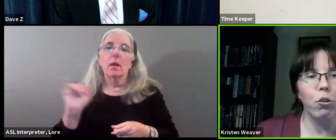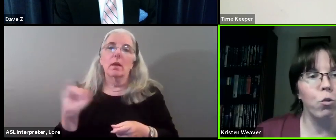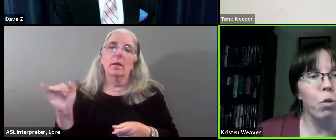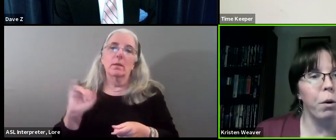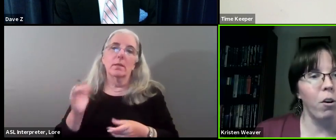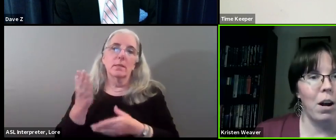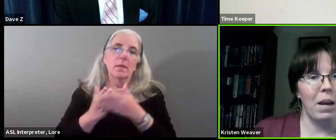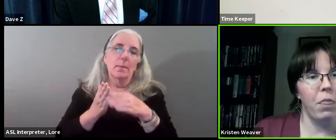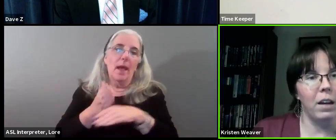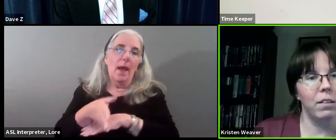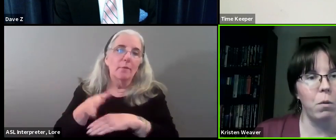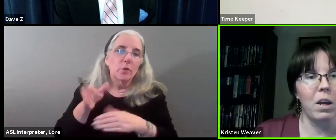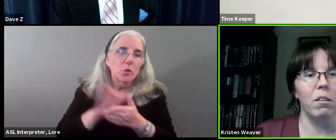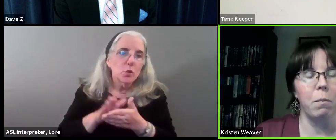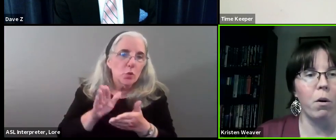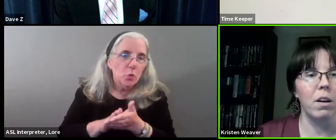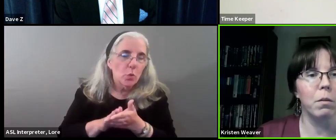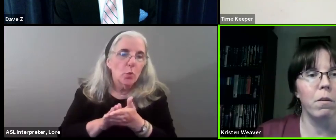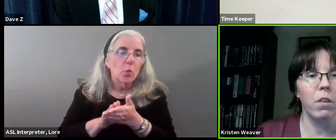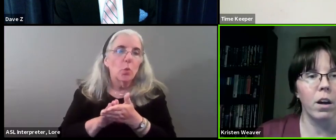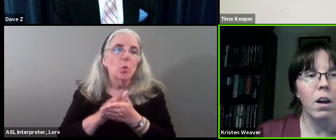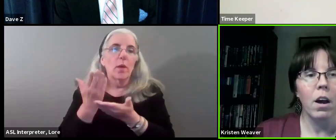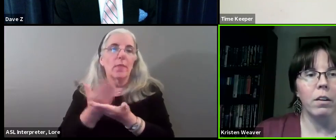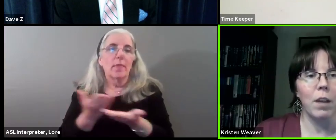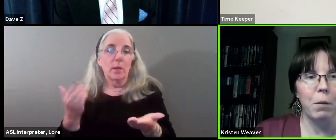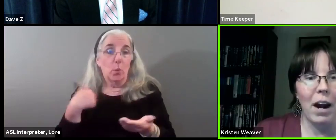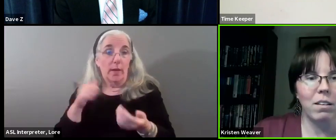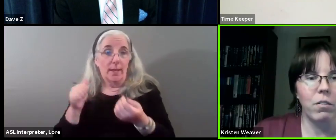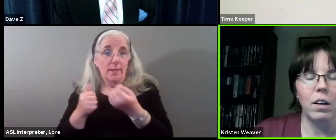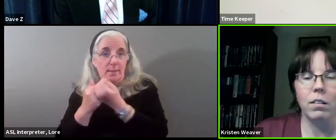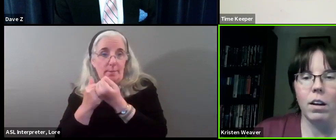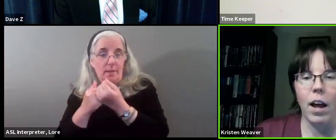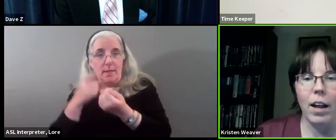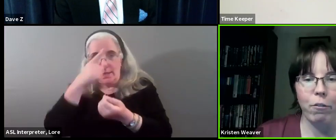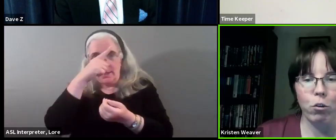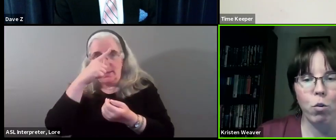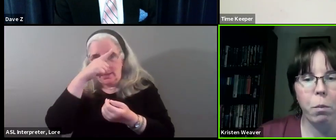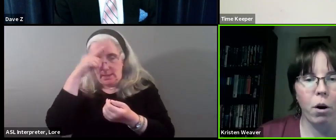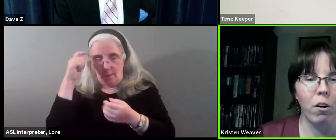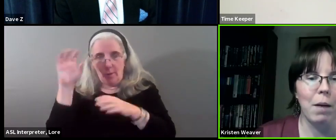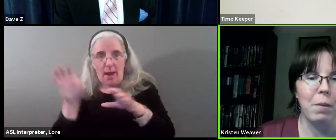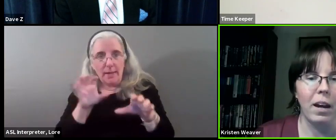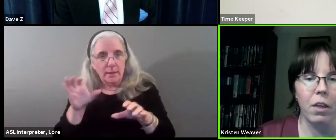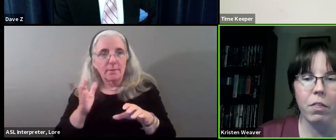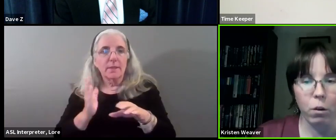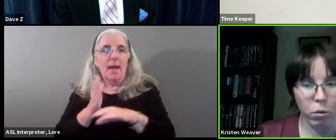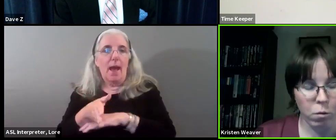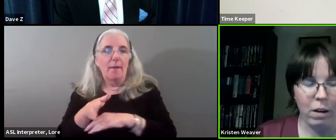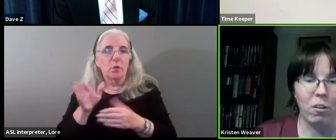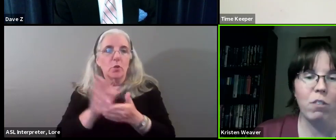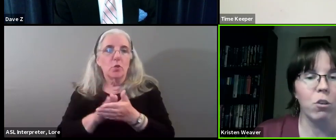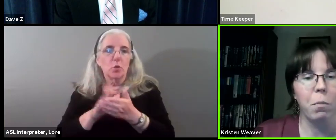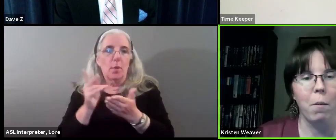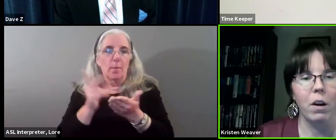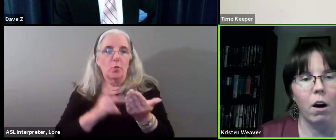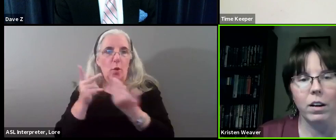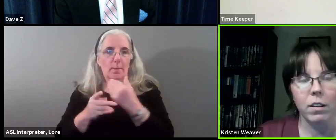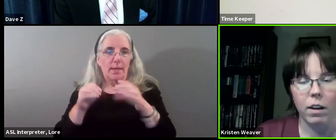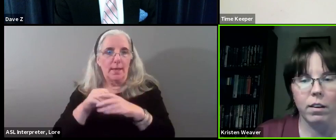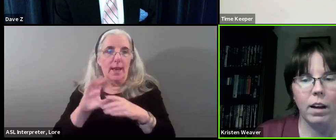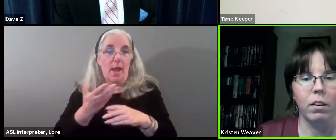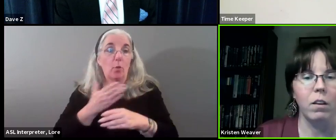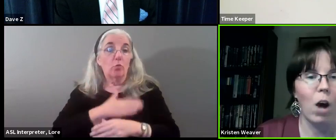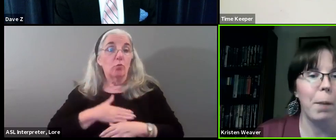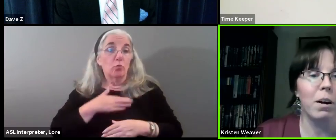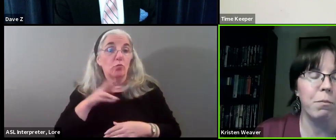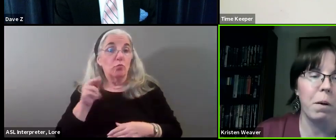of the after-school programming things that we can support in some of the summer activities and after-school programming that the recreation department already